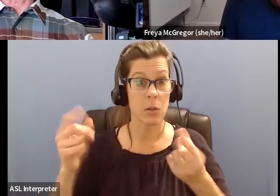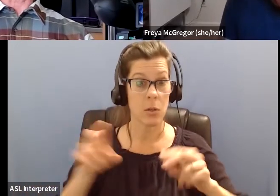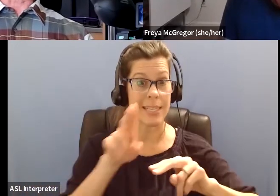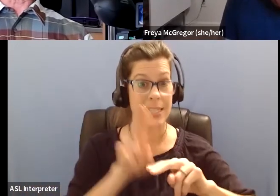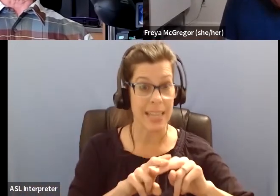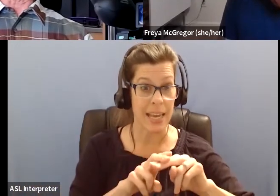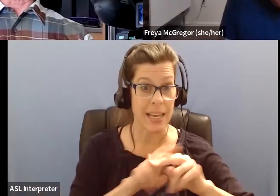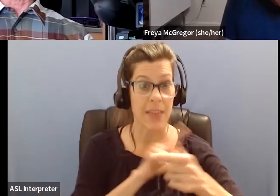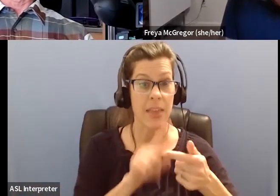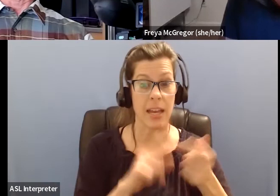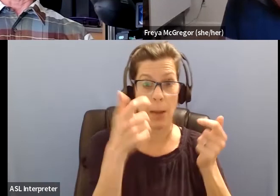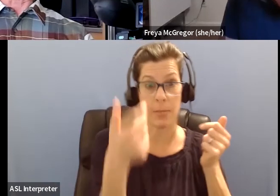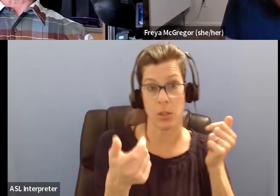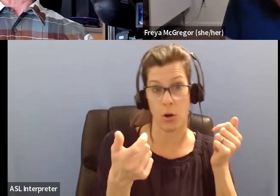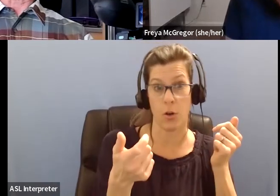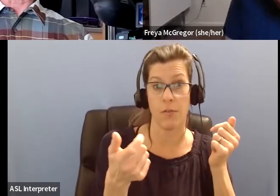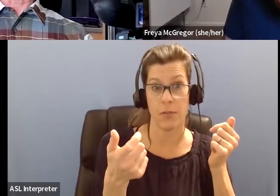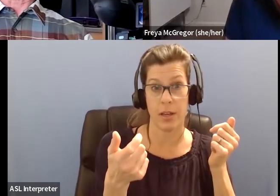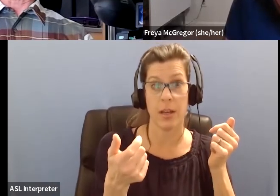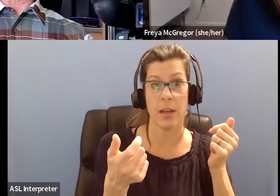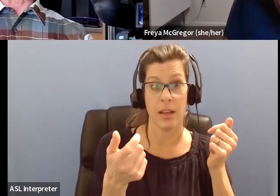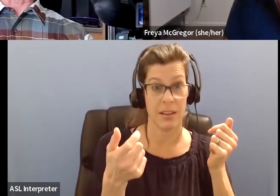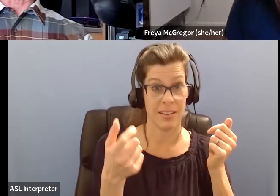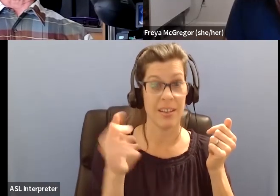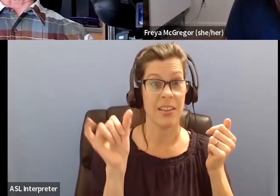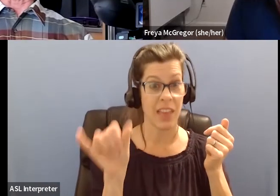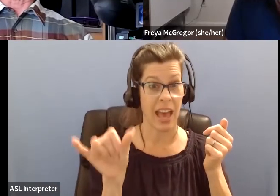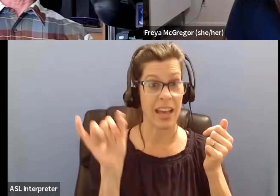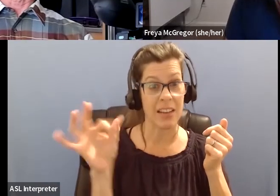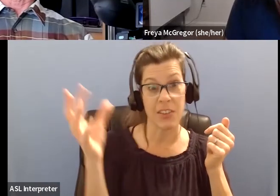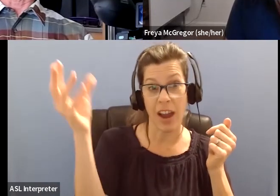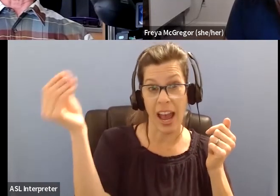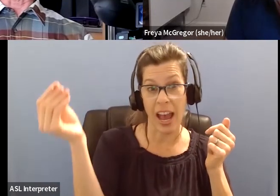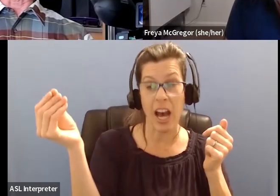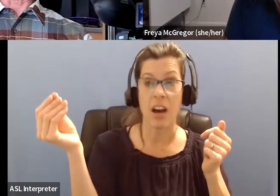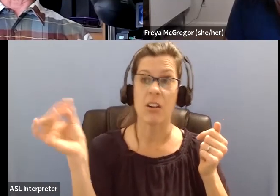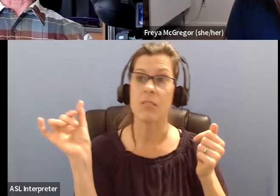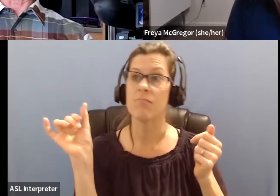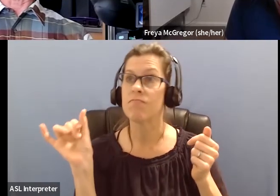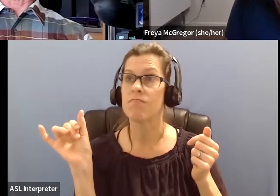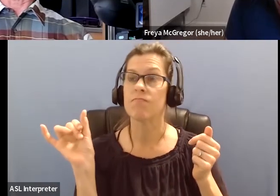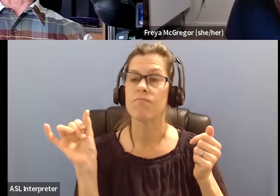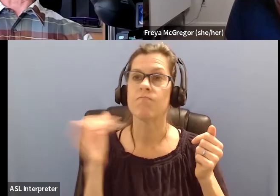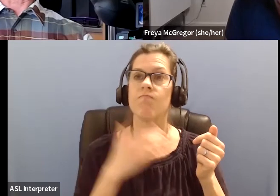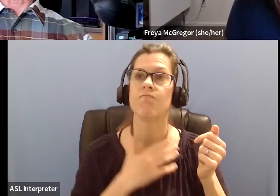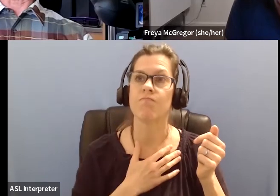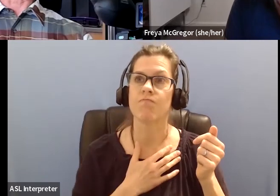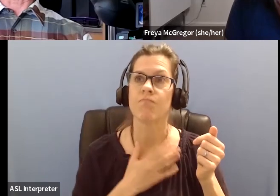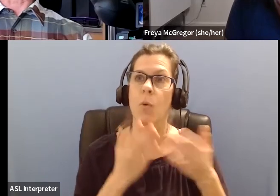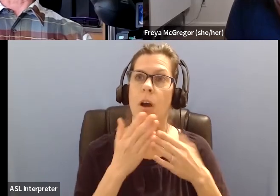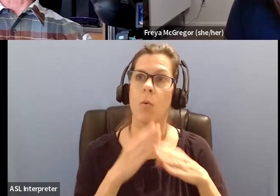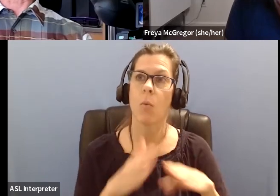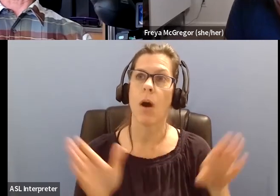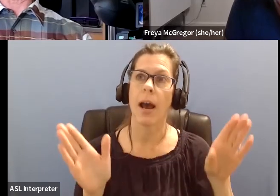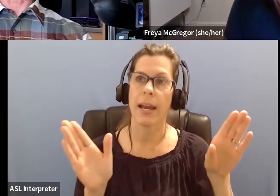what we were just talking about, if you're out mindful birding and you really want peace and quiet,